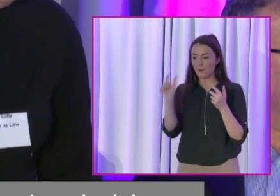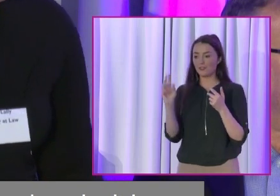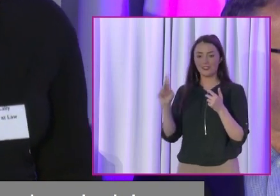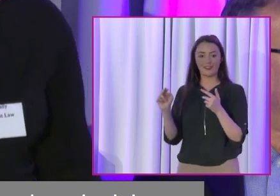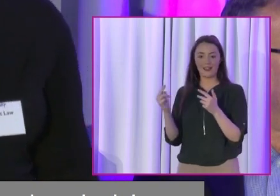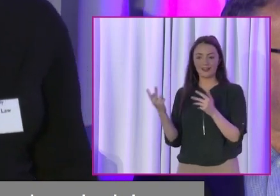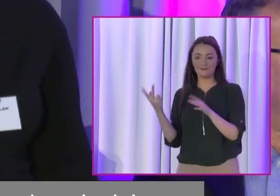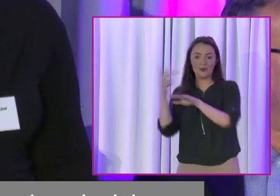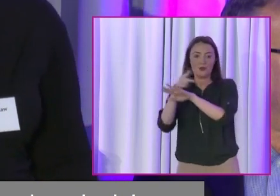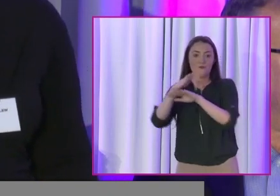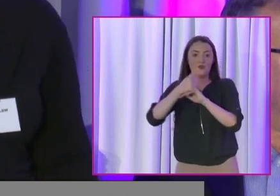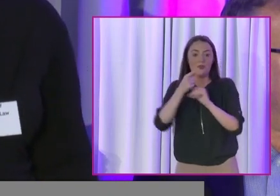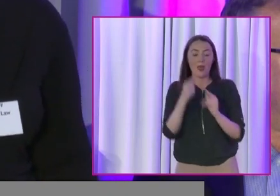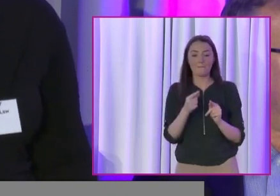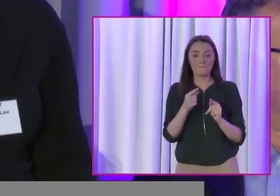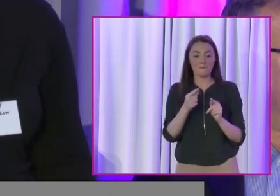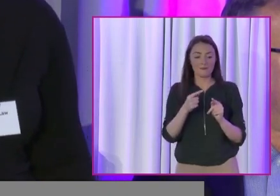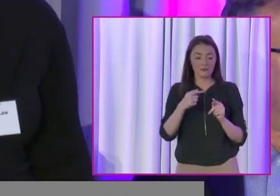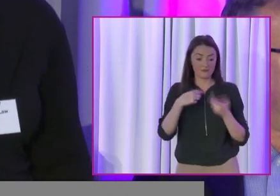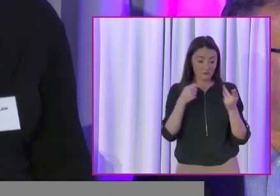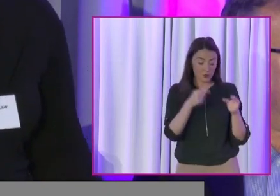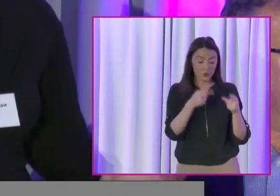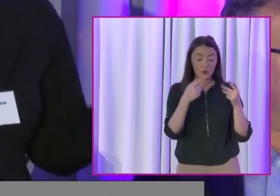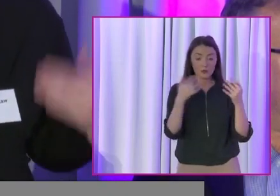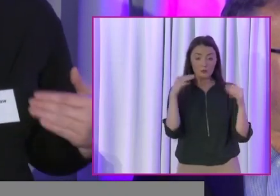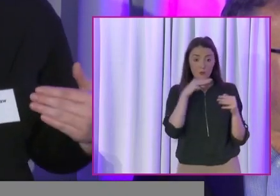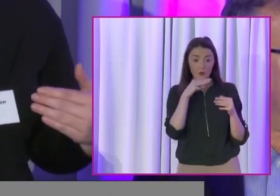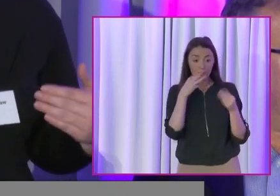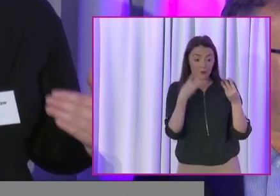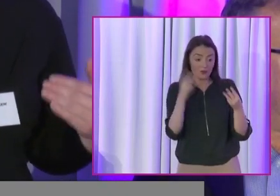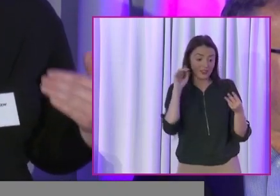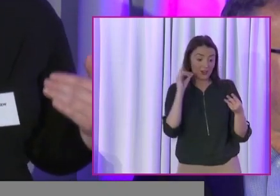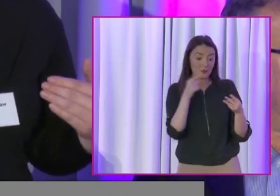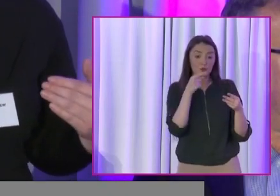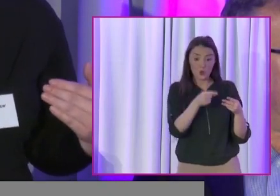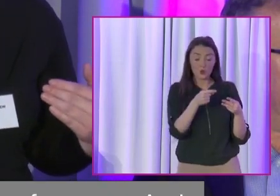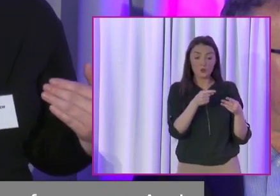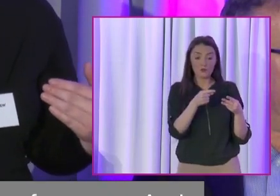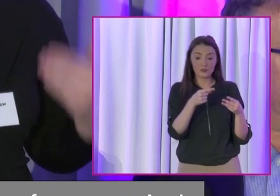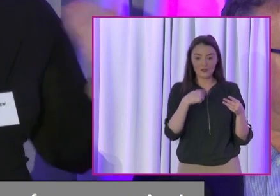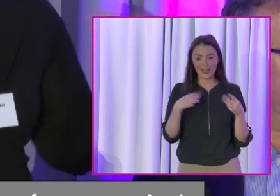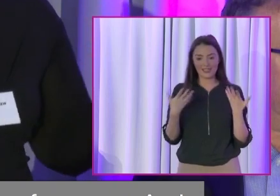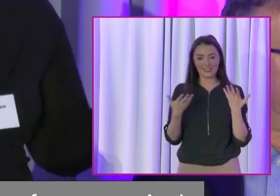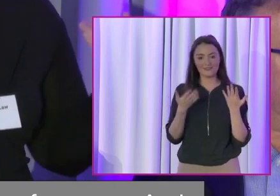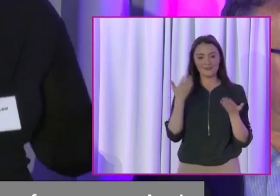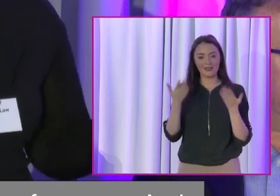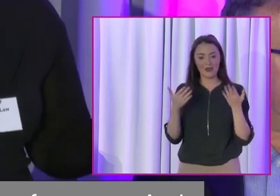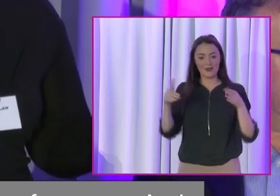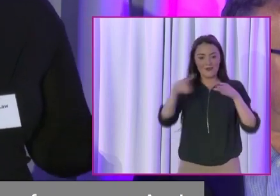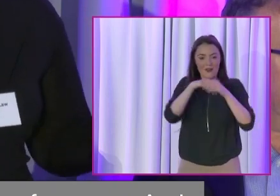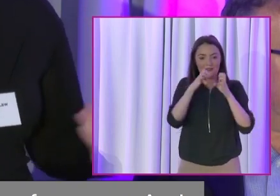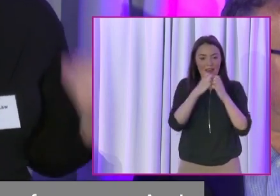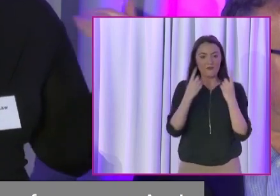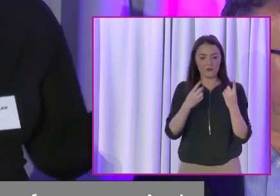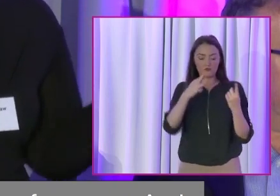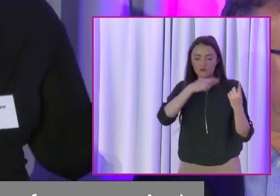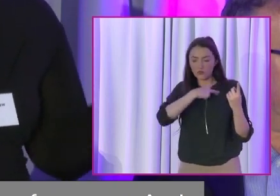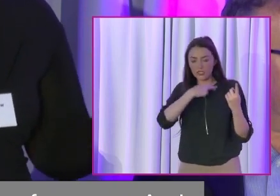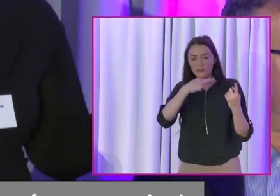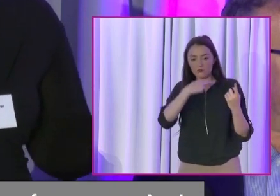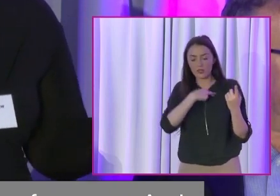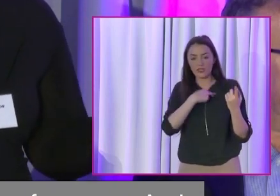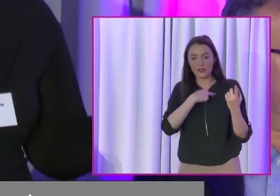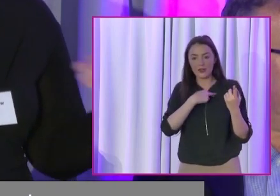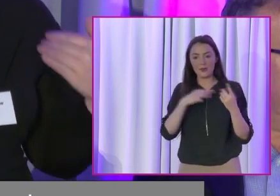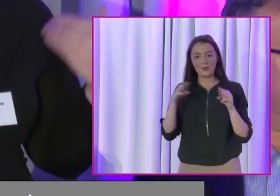matter. You're important. We want to hear from you. And that is what participation is when it is genuine. But the problem for people